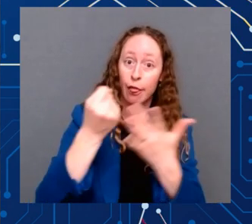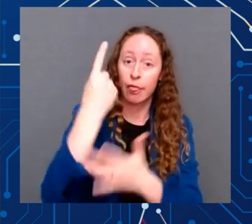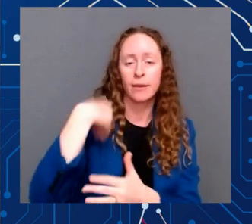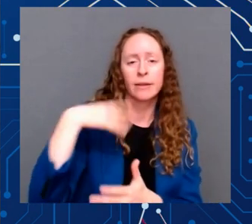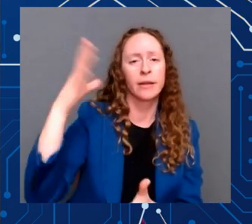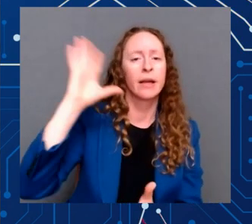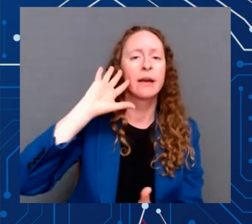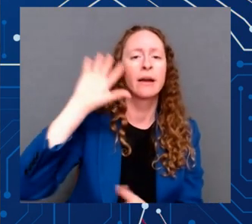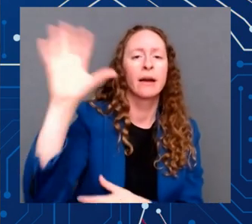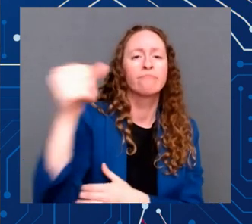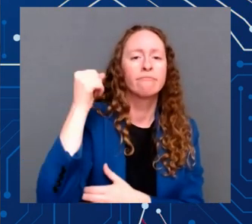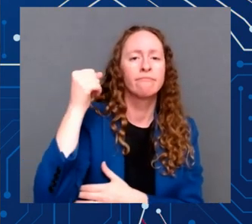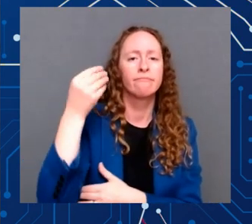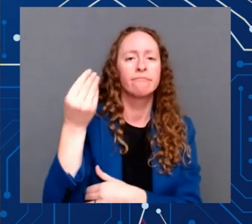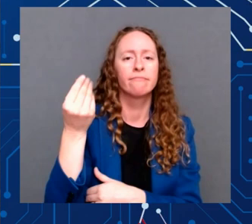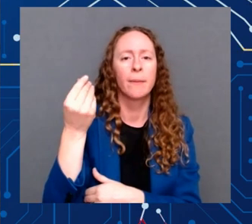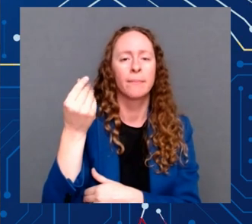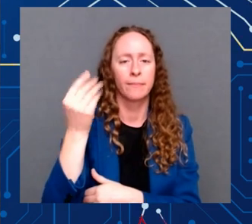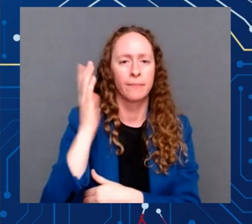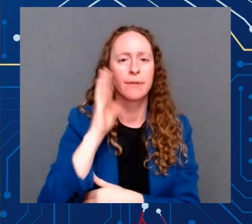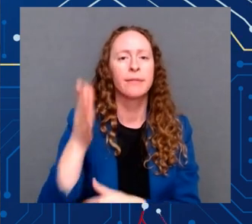Davis-baking prevailing wage